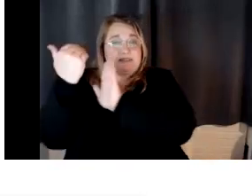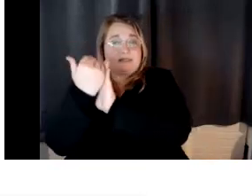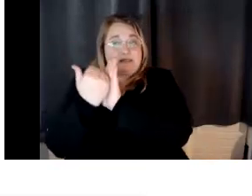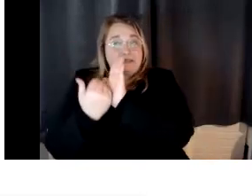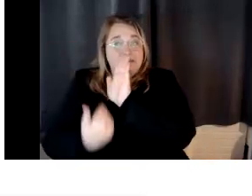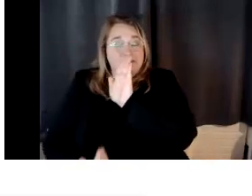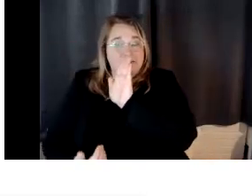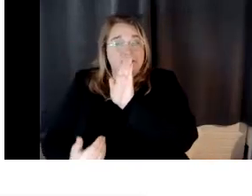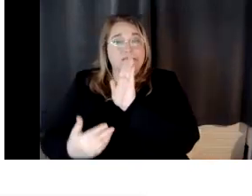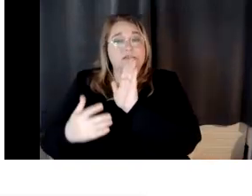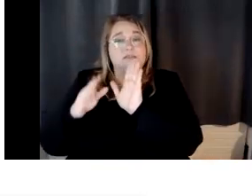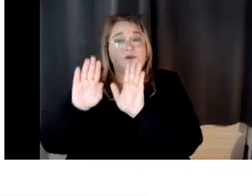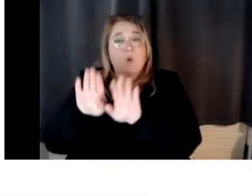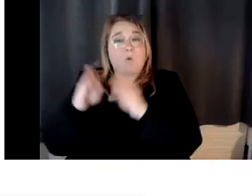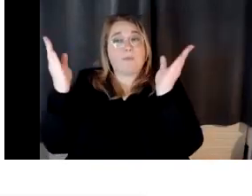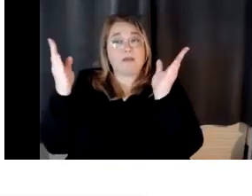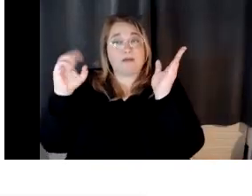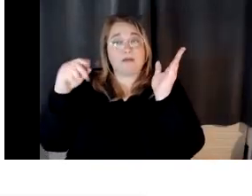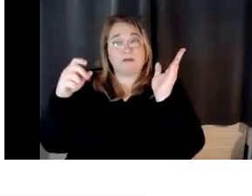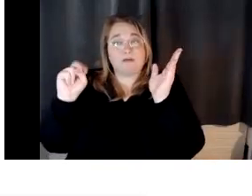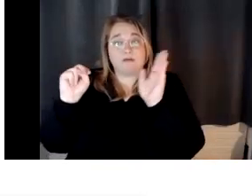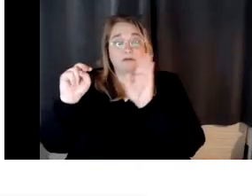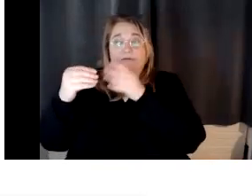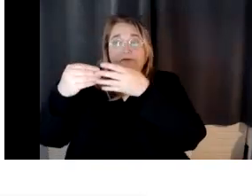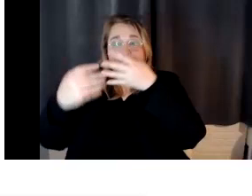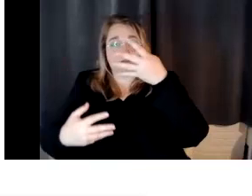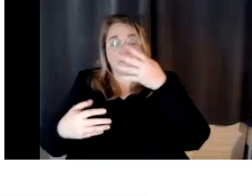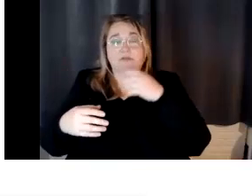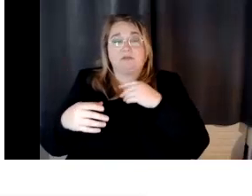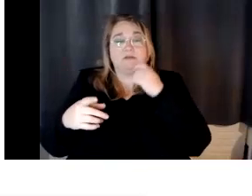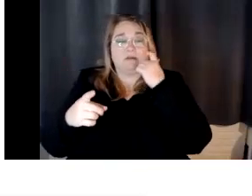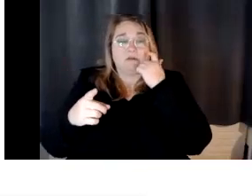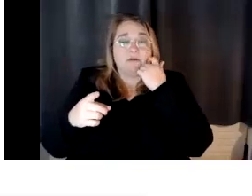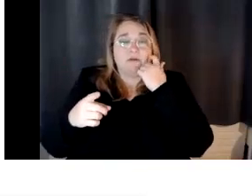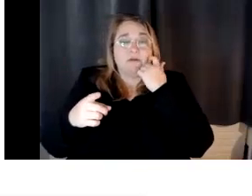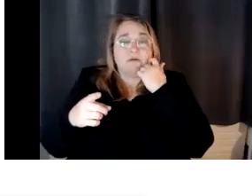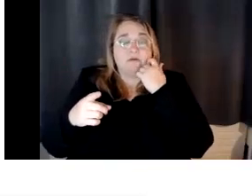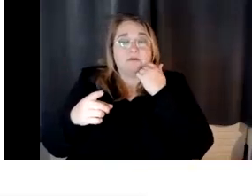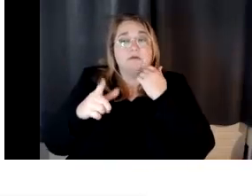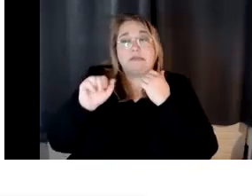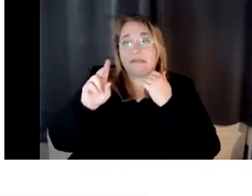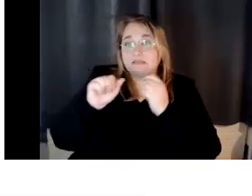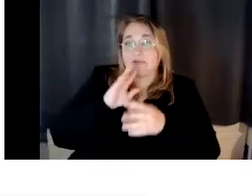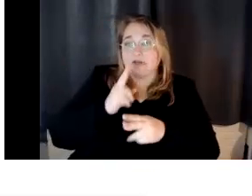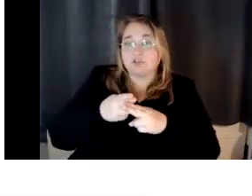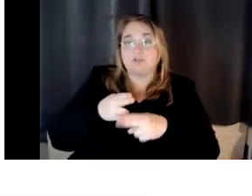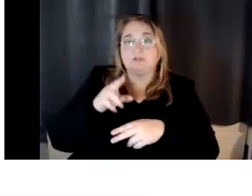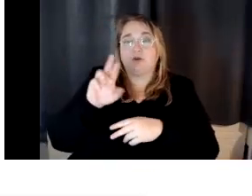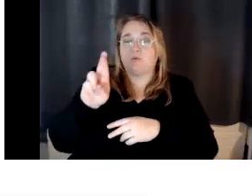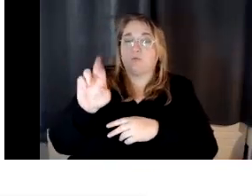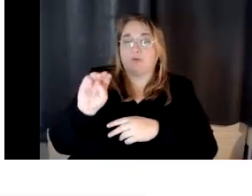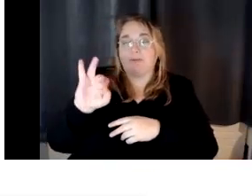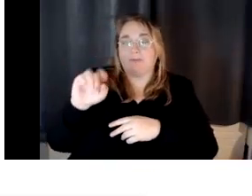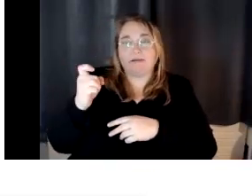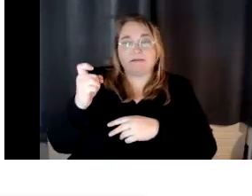resources. Um, Linda kind of mentioned these really quickly. You can remix them. That means kind of like editing